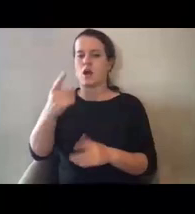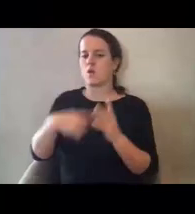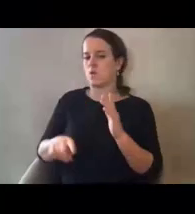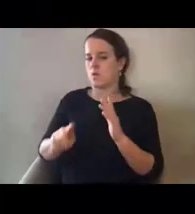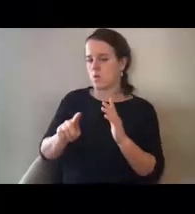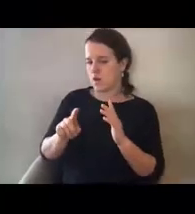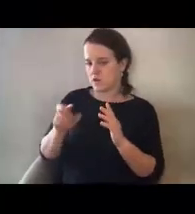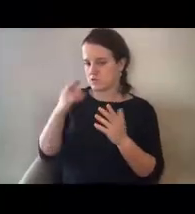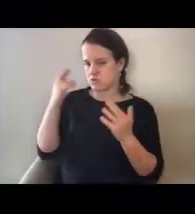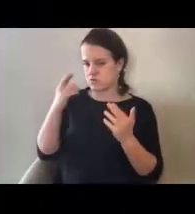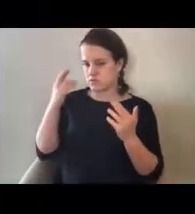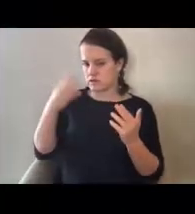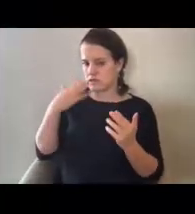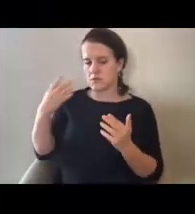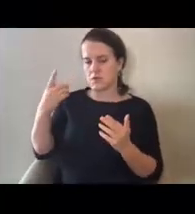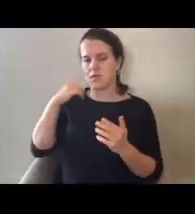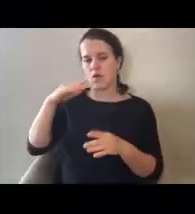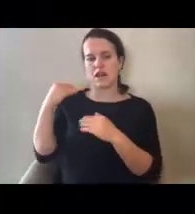the reasonable limit?